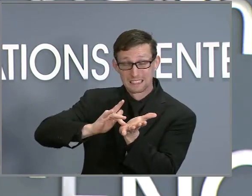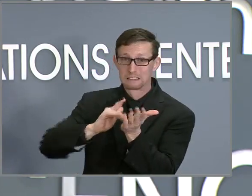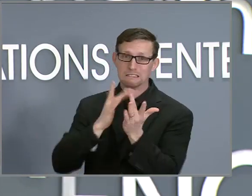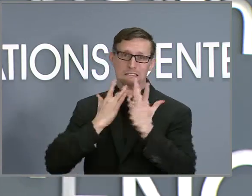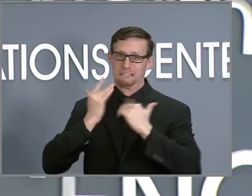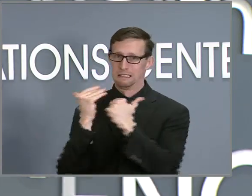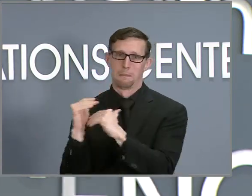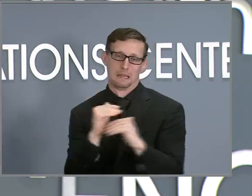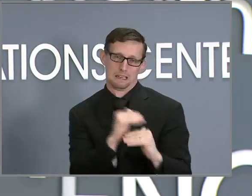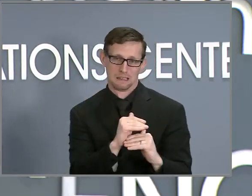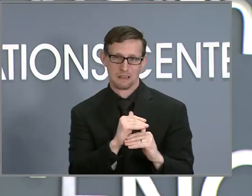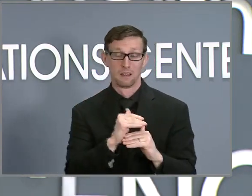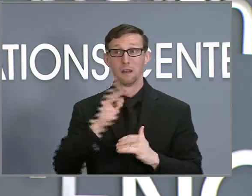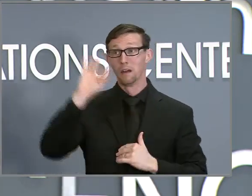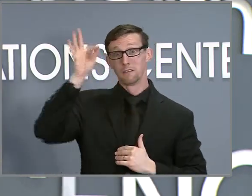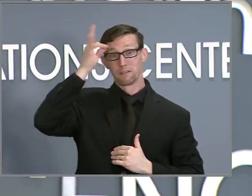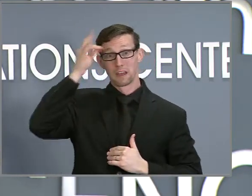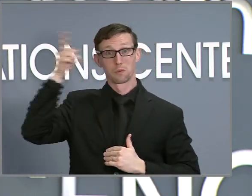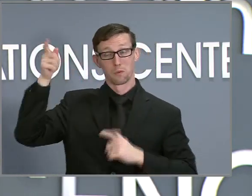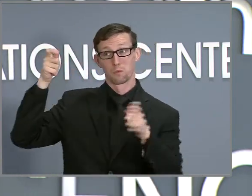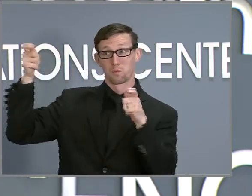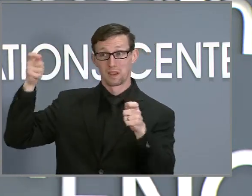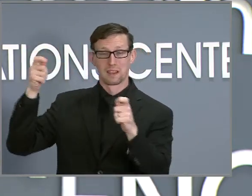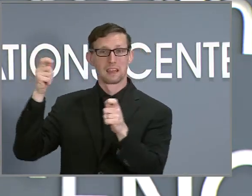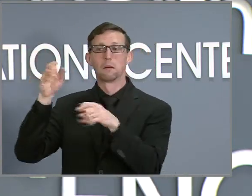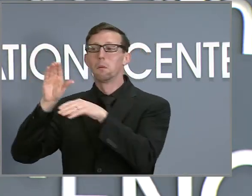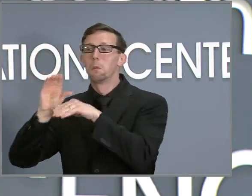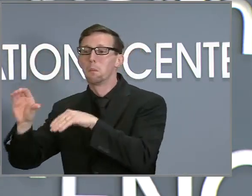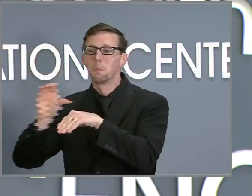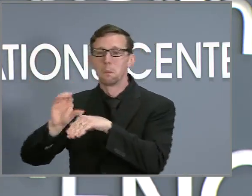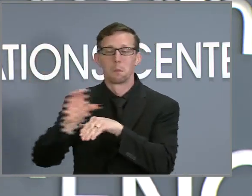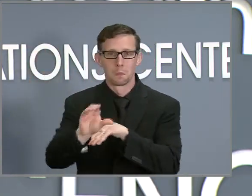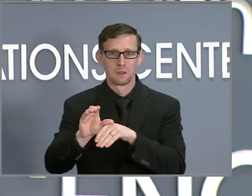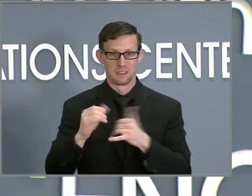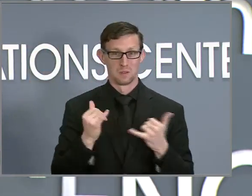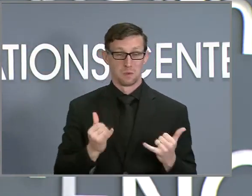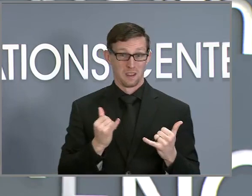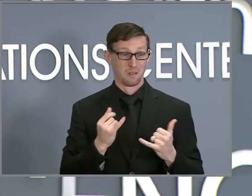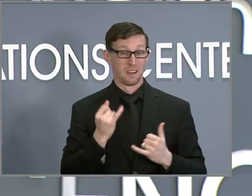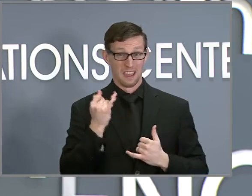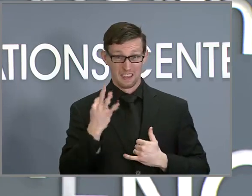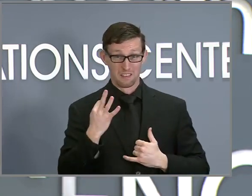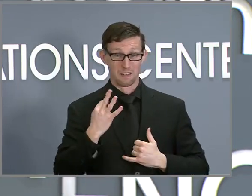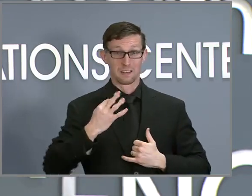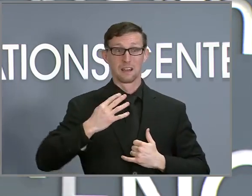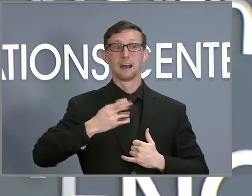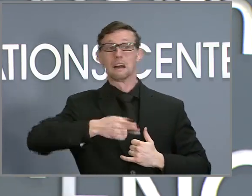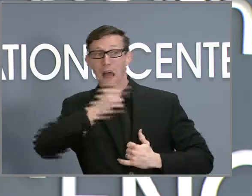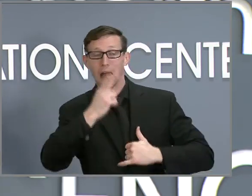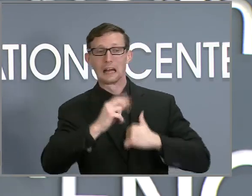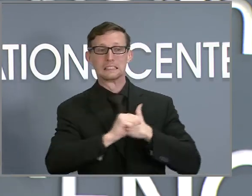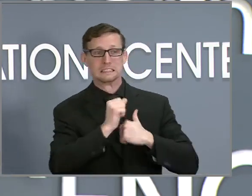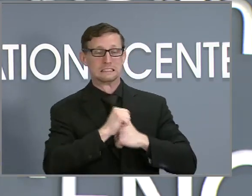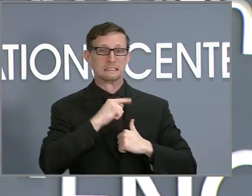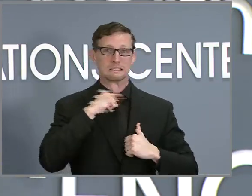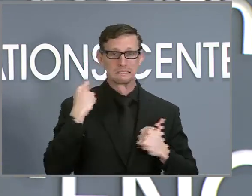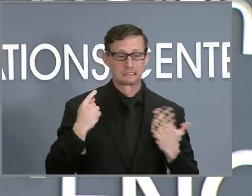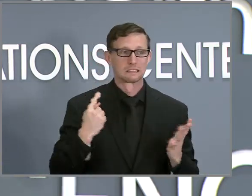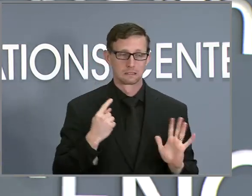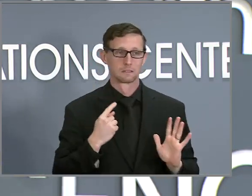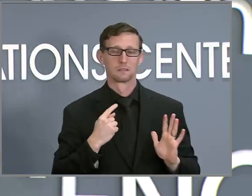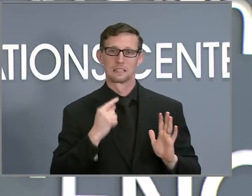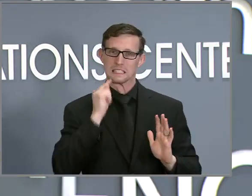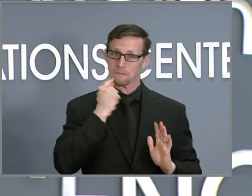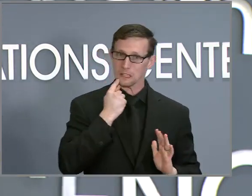is limited, per federal guidance, treatments will be used for those at highest risk of severe disease. And the best treatment is